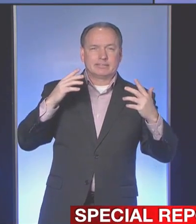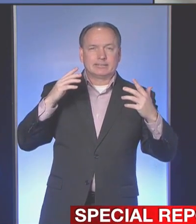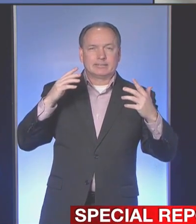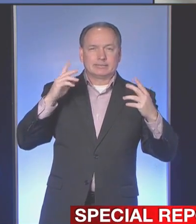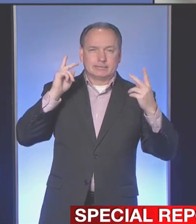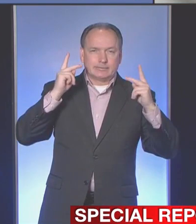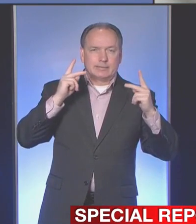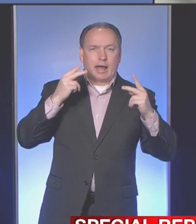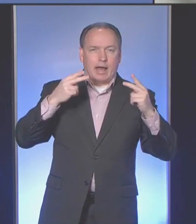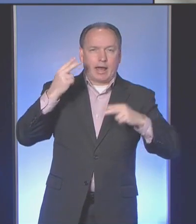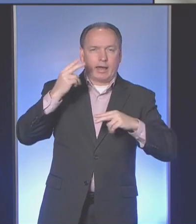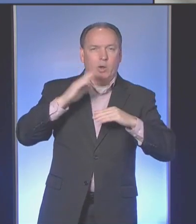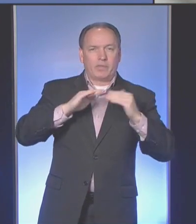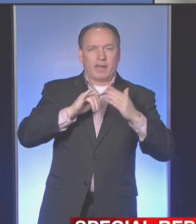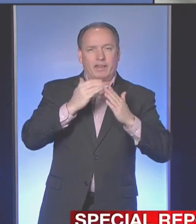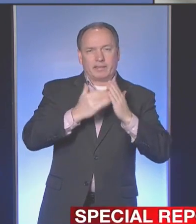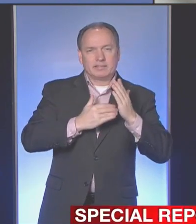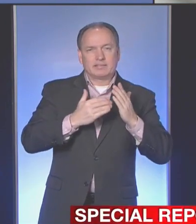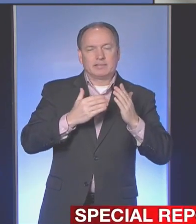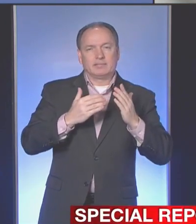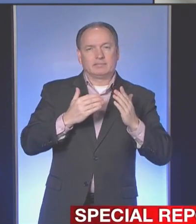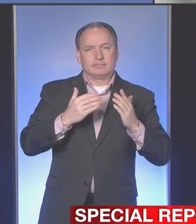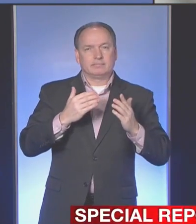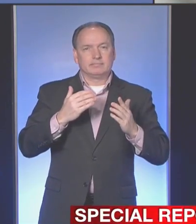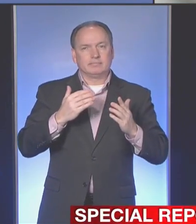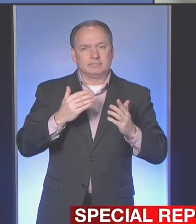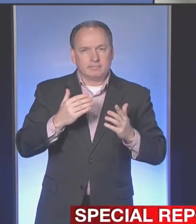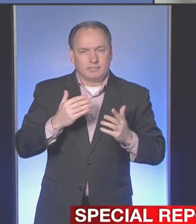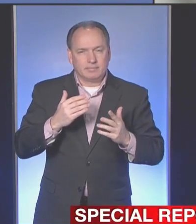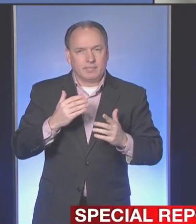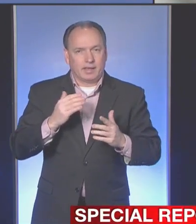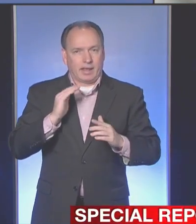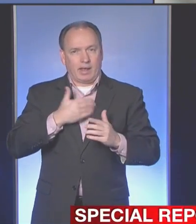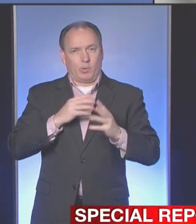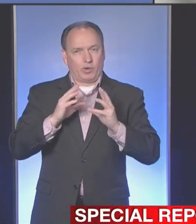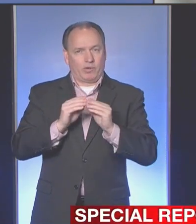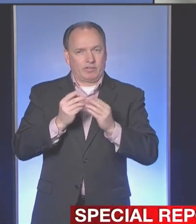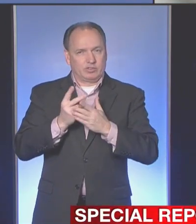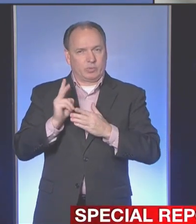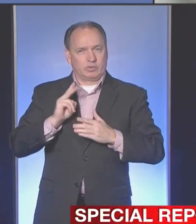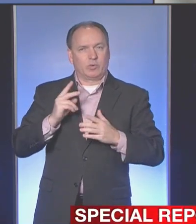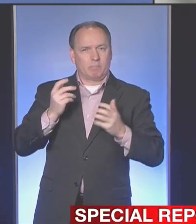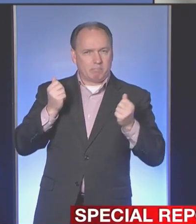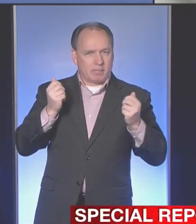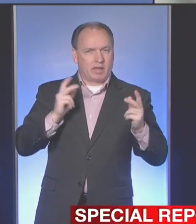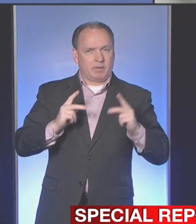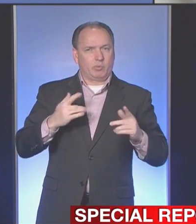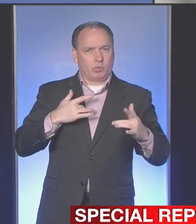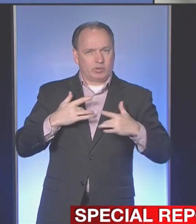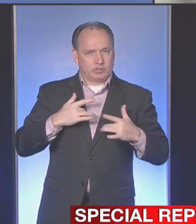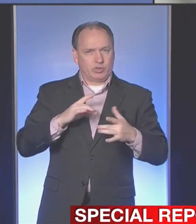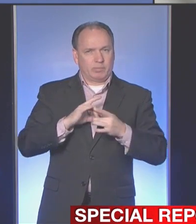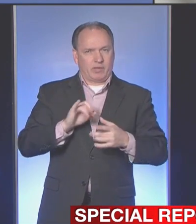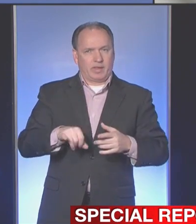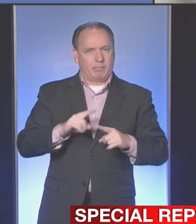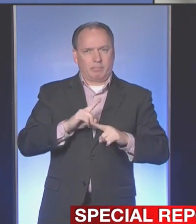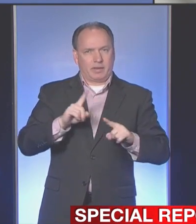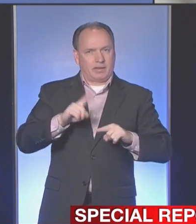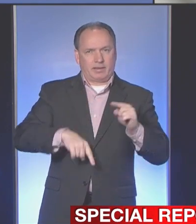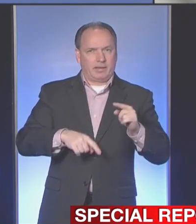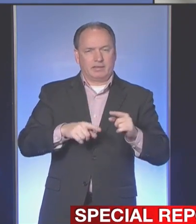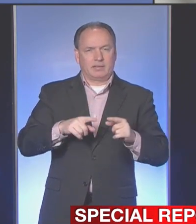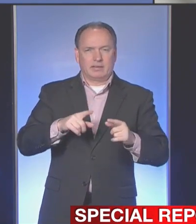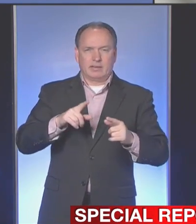evidenced by the conference we had at the Jefferson Society two weeks ago. A lot of people were concerned about that but I can substantively